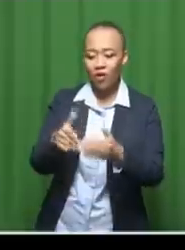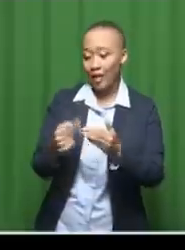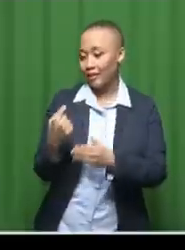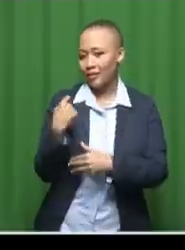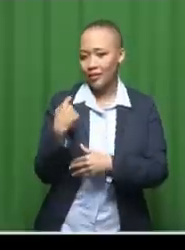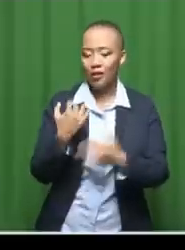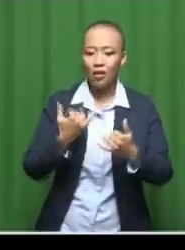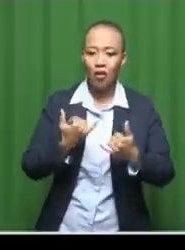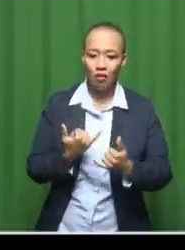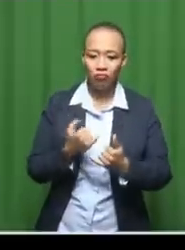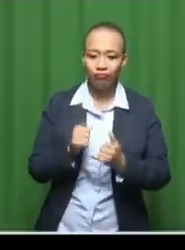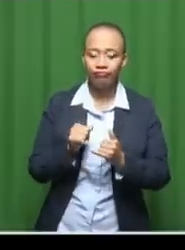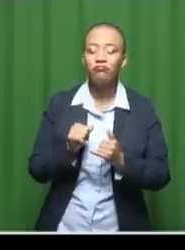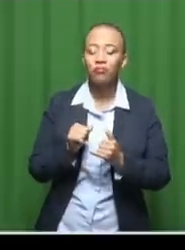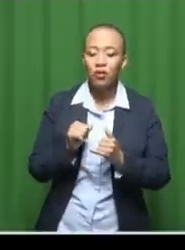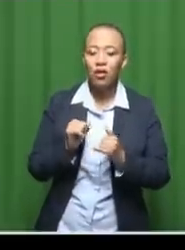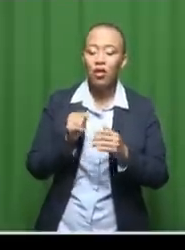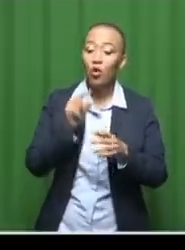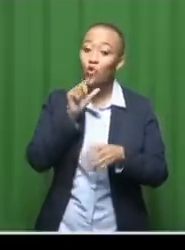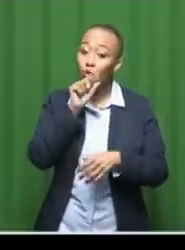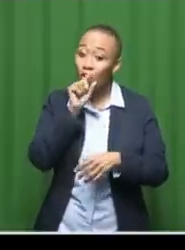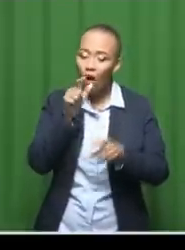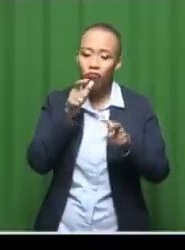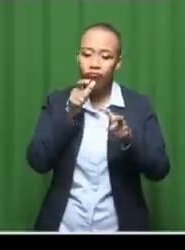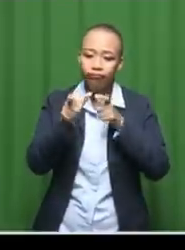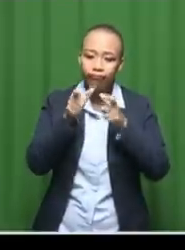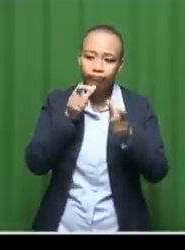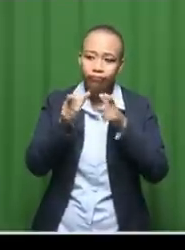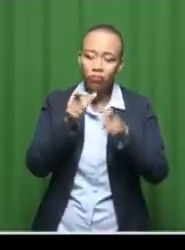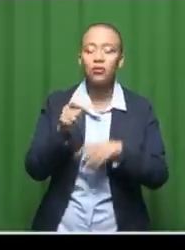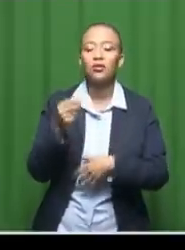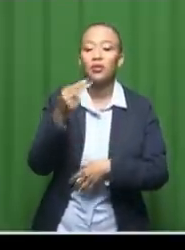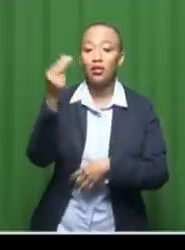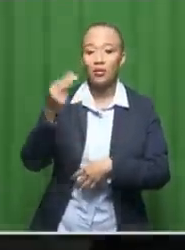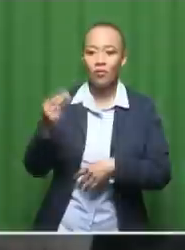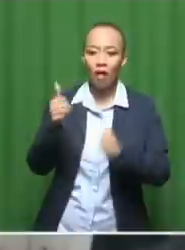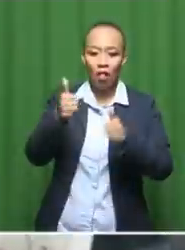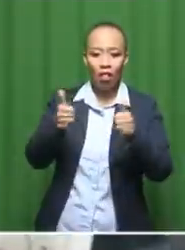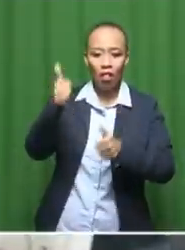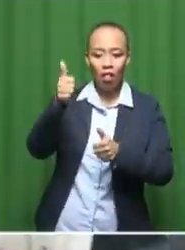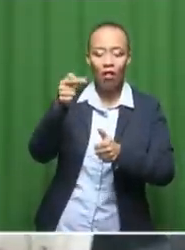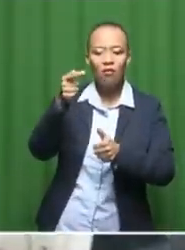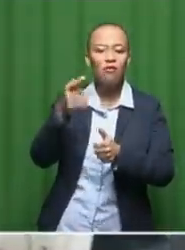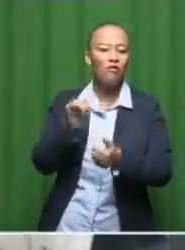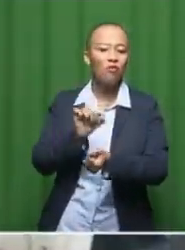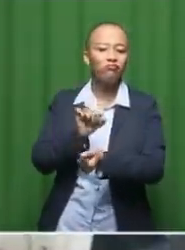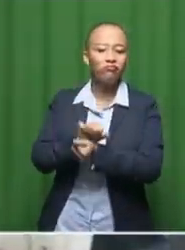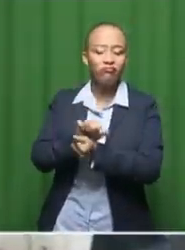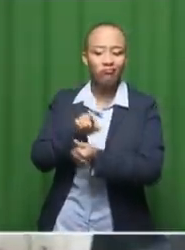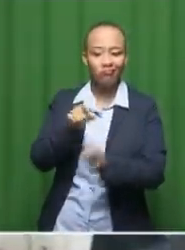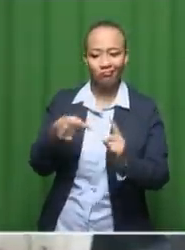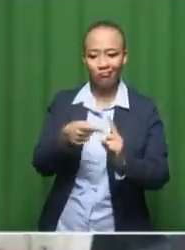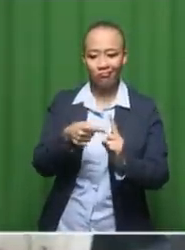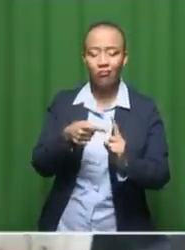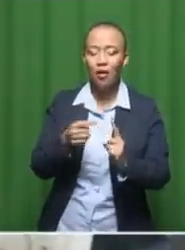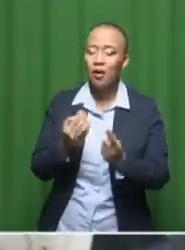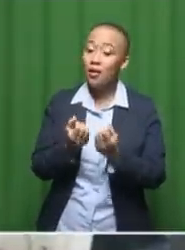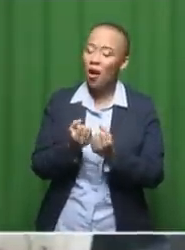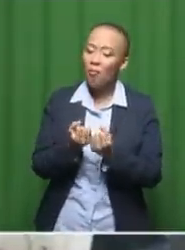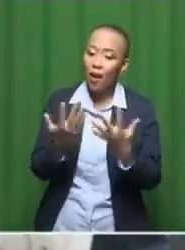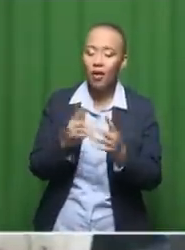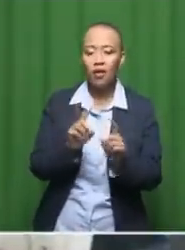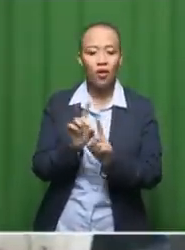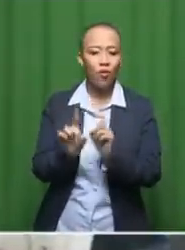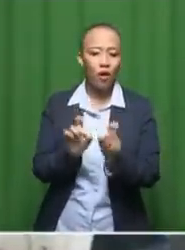the Twitterati, of course, commending the Tanzanian authorities for nabbing Besta and asking many questions